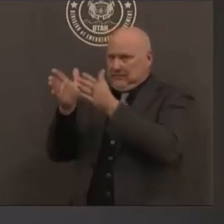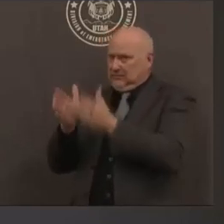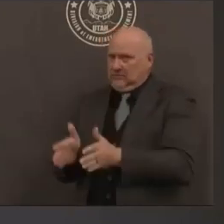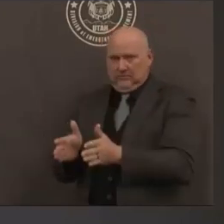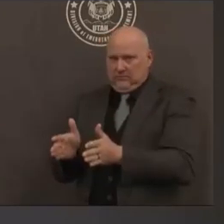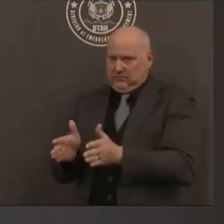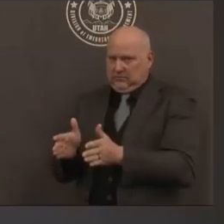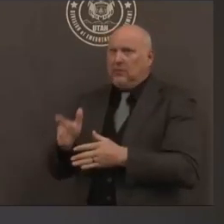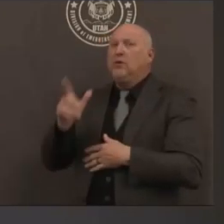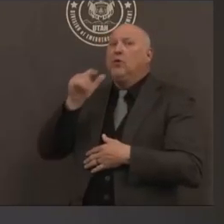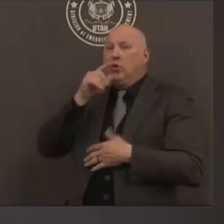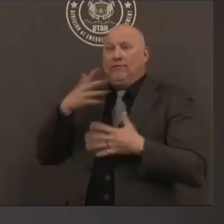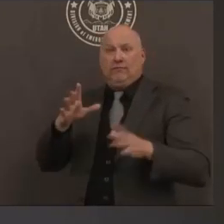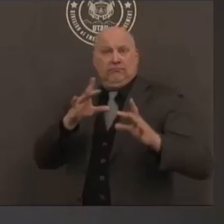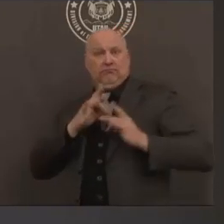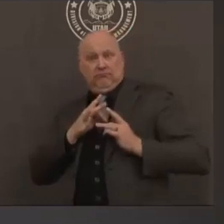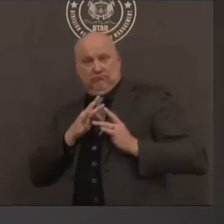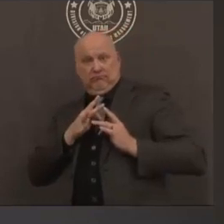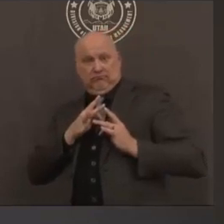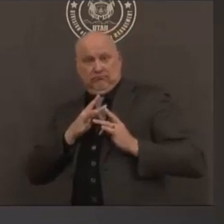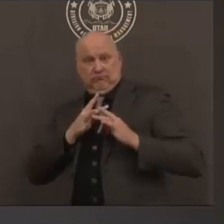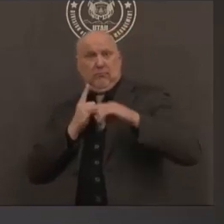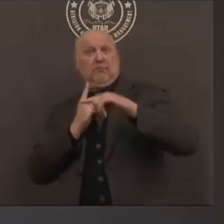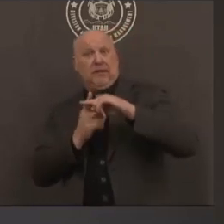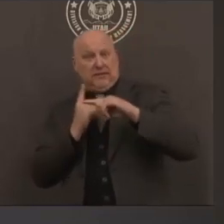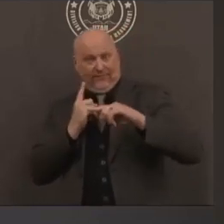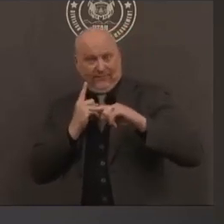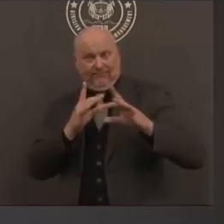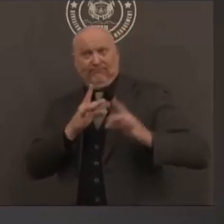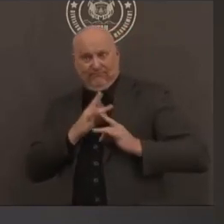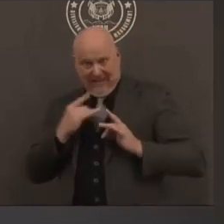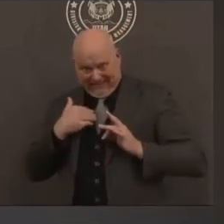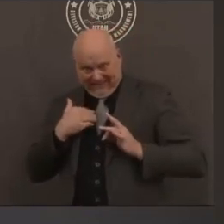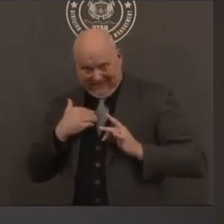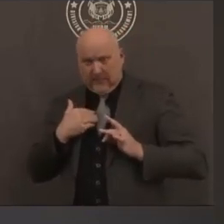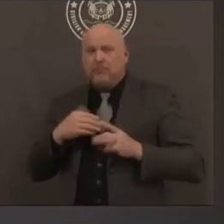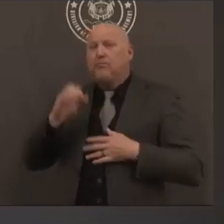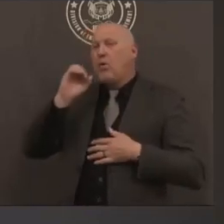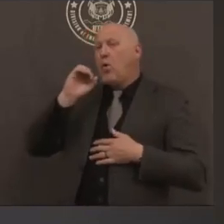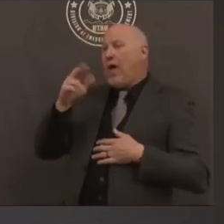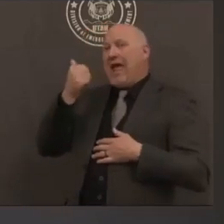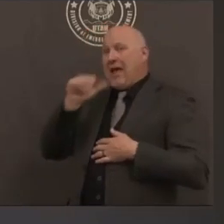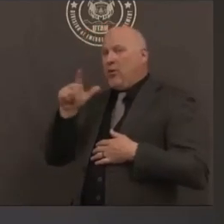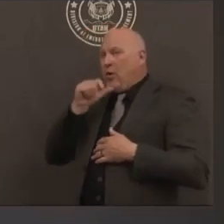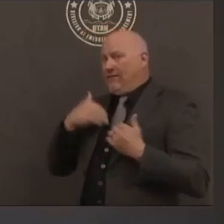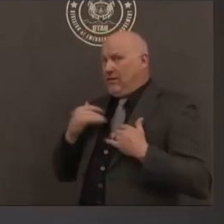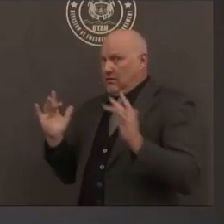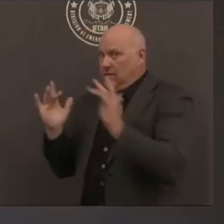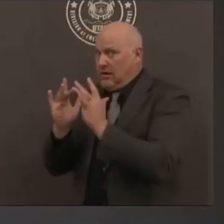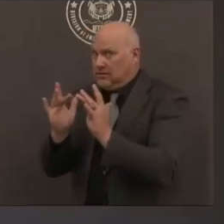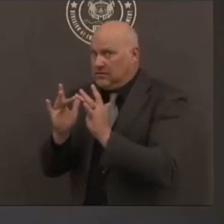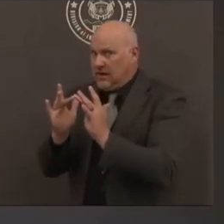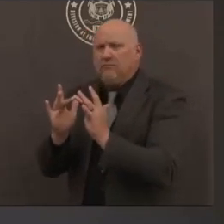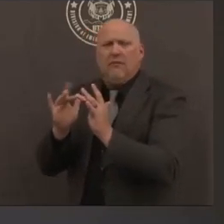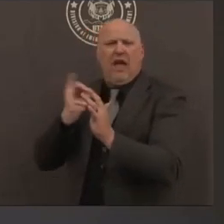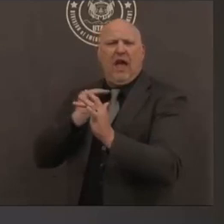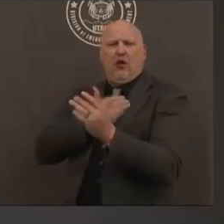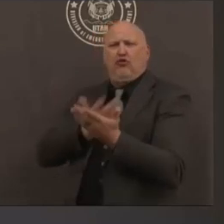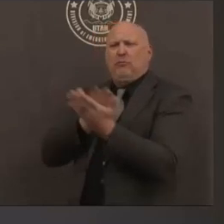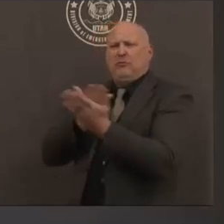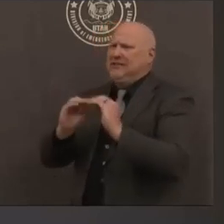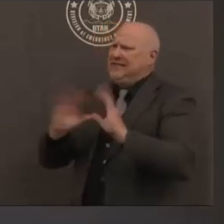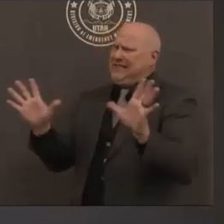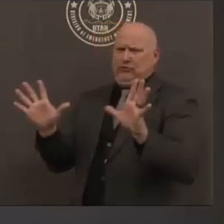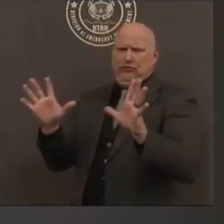confirmed covet case in general do need to quarantine themselves um and and stay away from others for 14 day